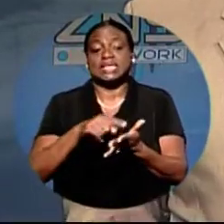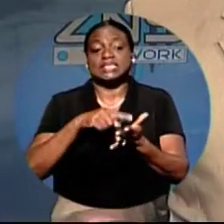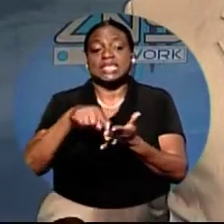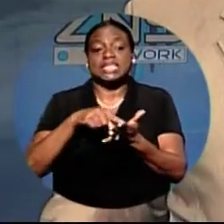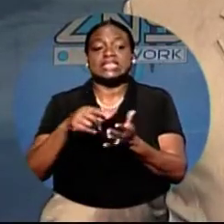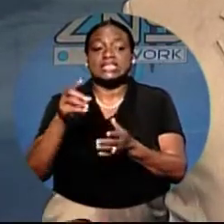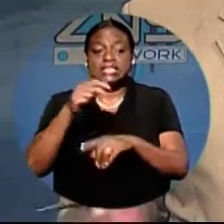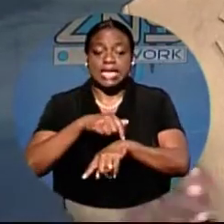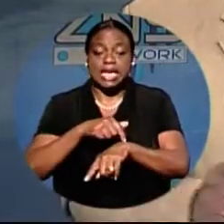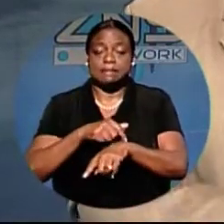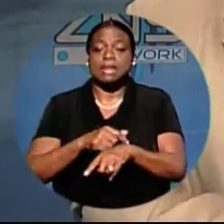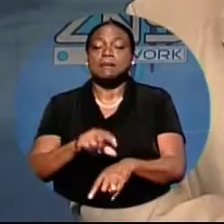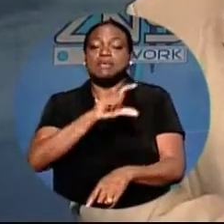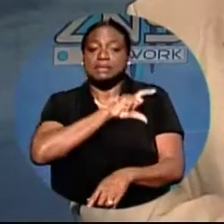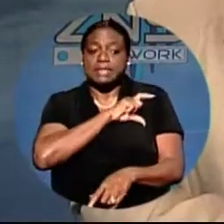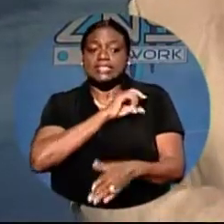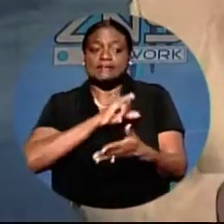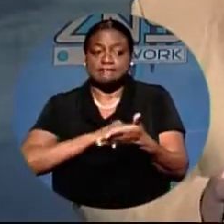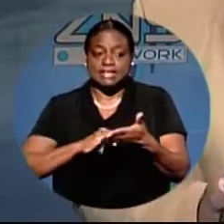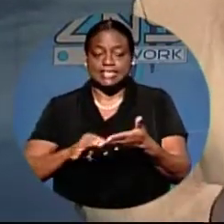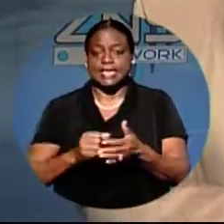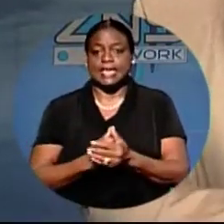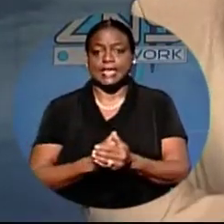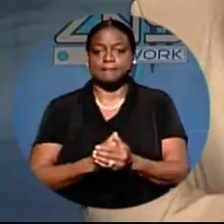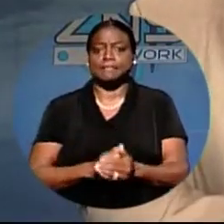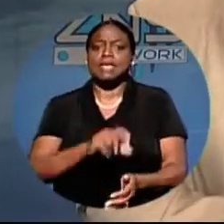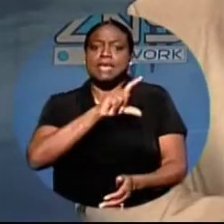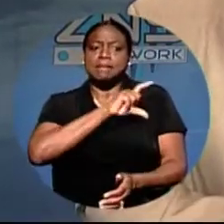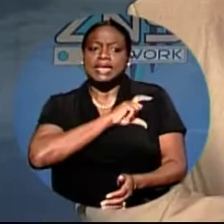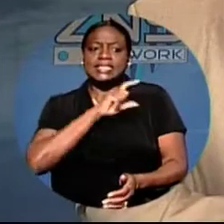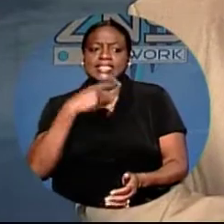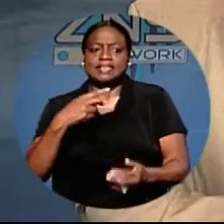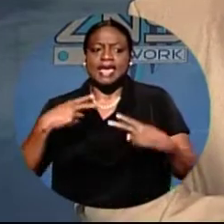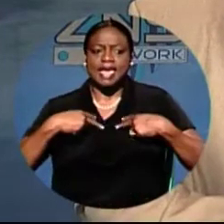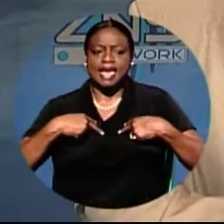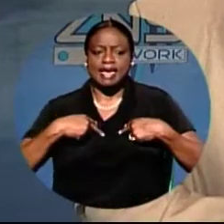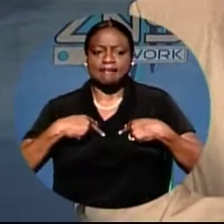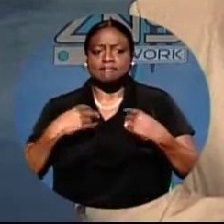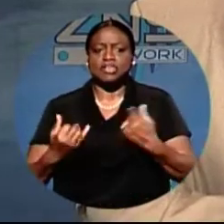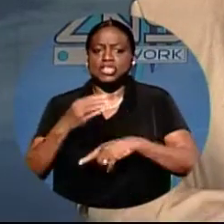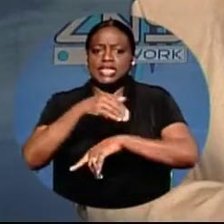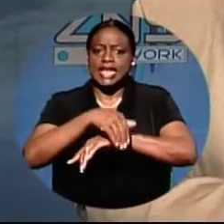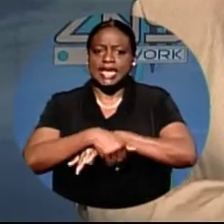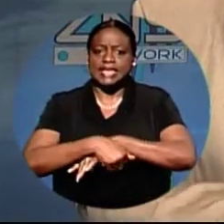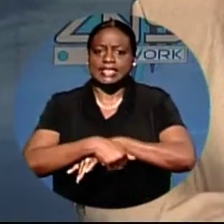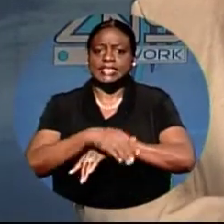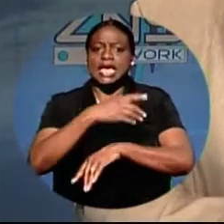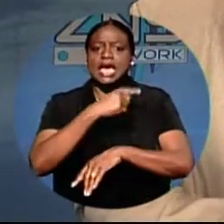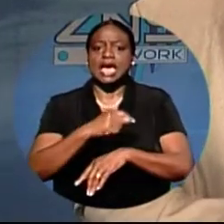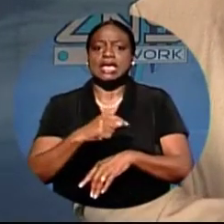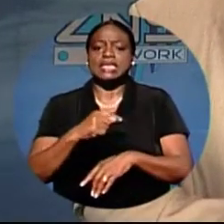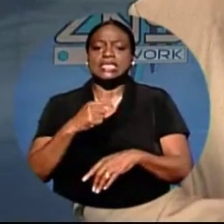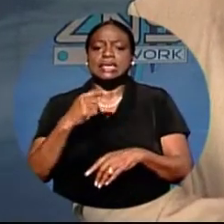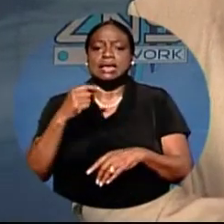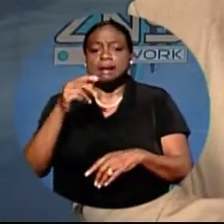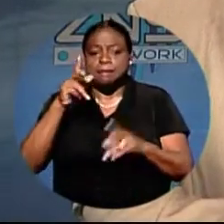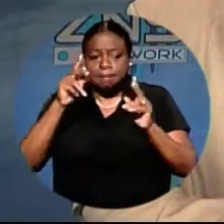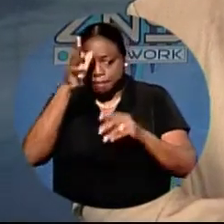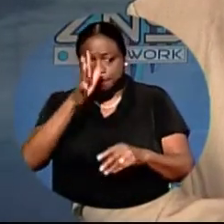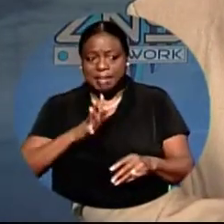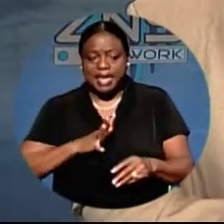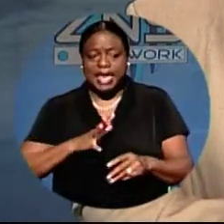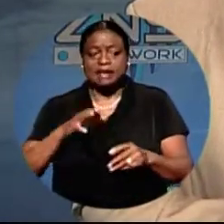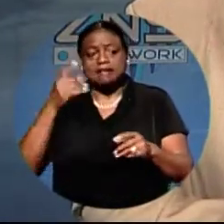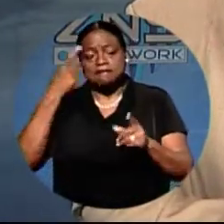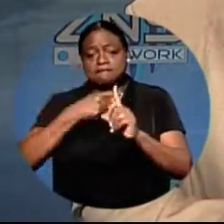investigating that particular matter. Now, police say they have in their custody tonight a suspect for that Miami Street murder overnight. Police